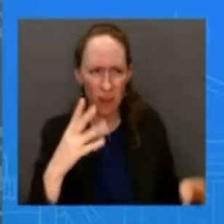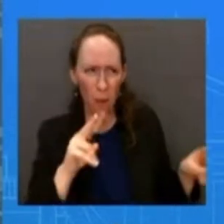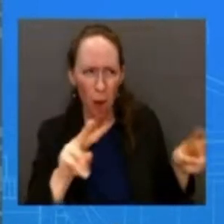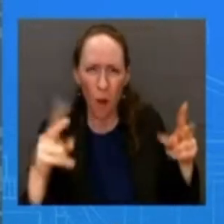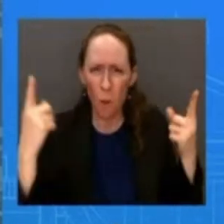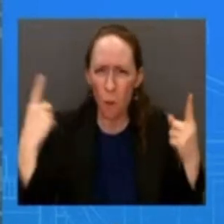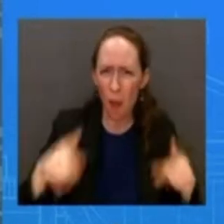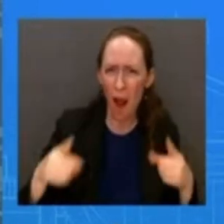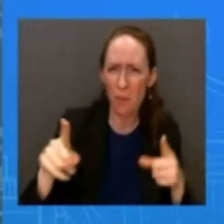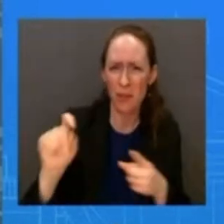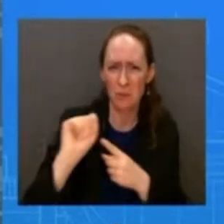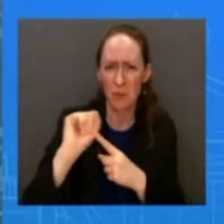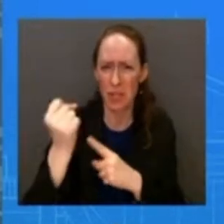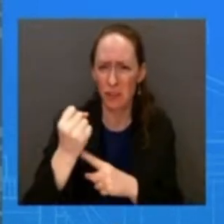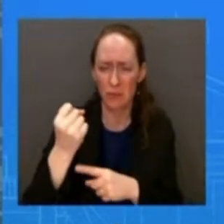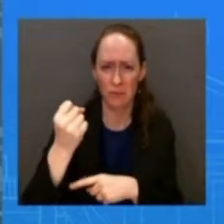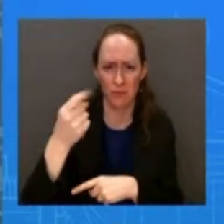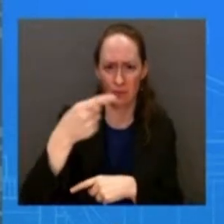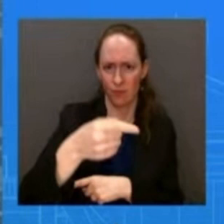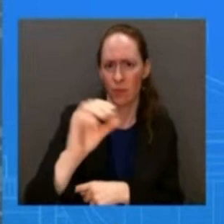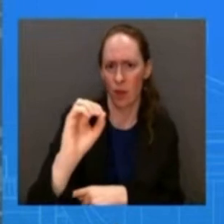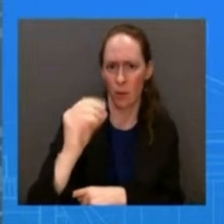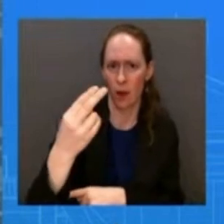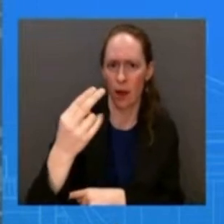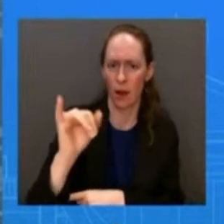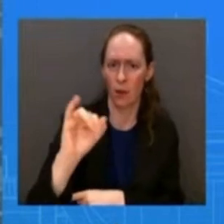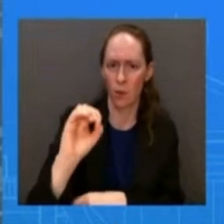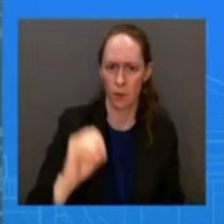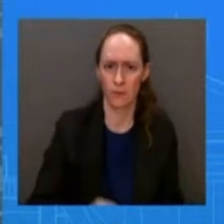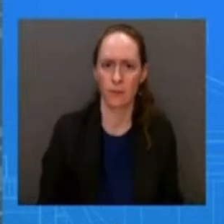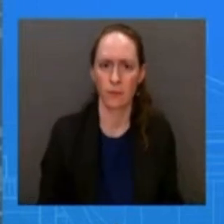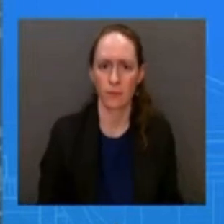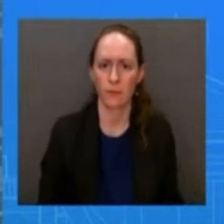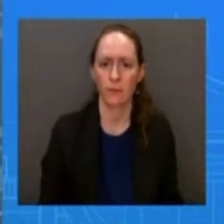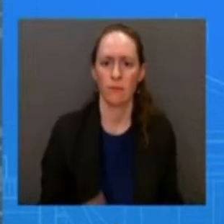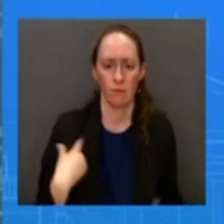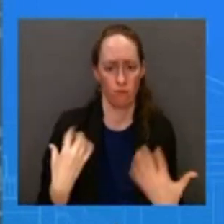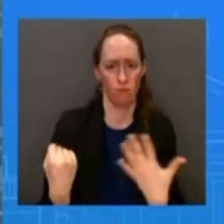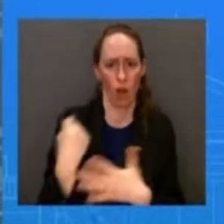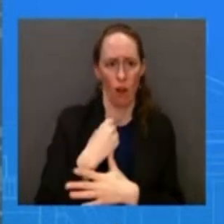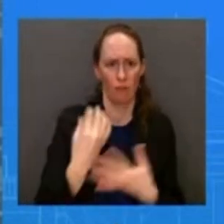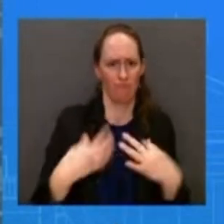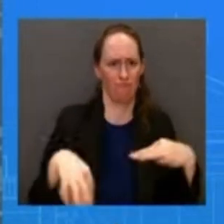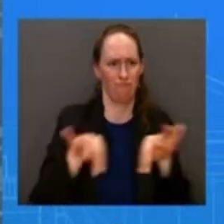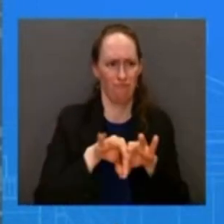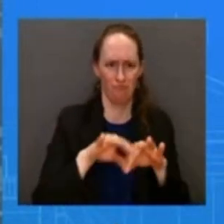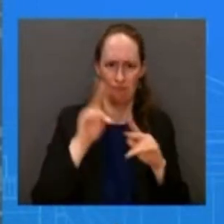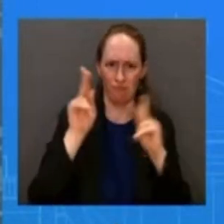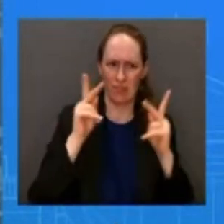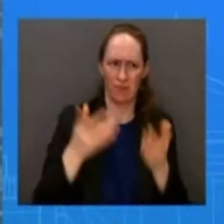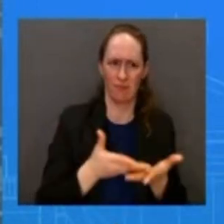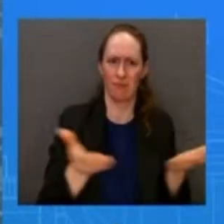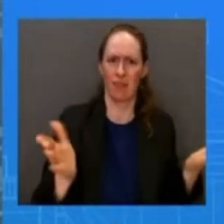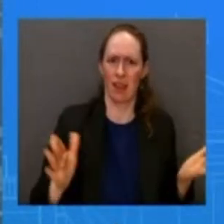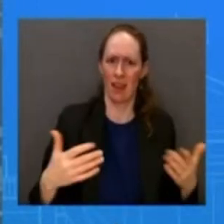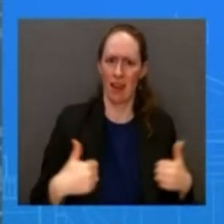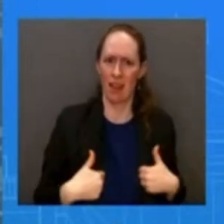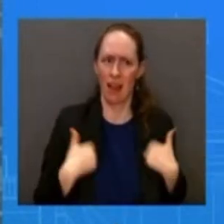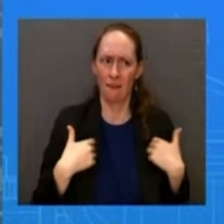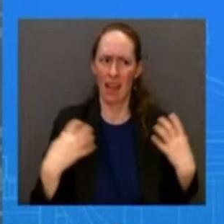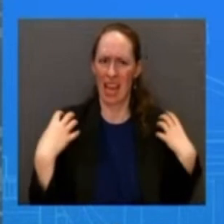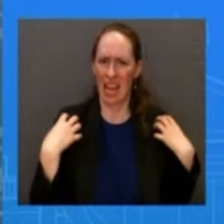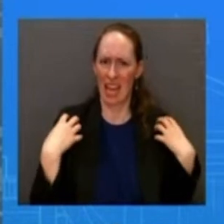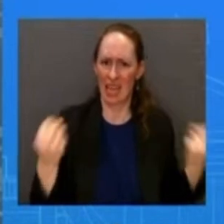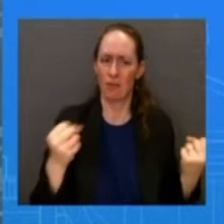priority is of course health and the health and safety of the community and since february 4th epa has been leading air quality